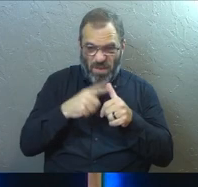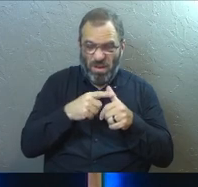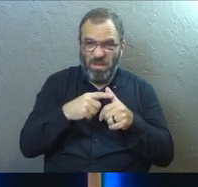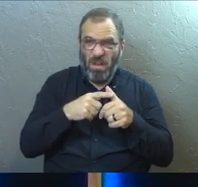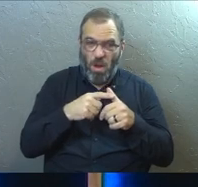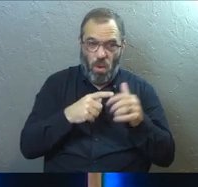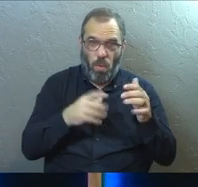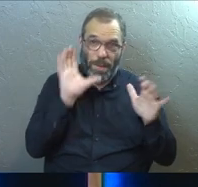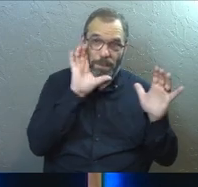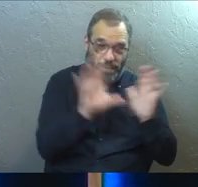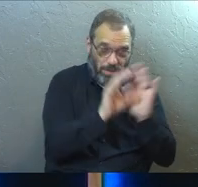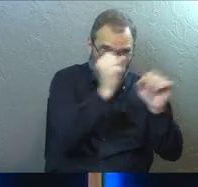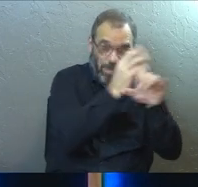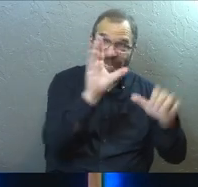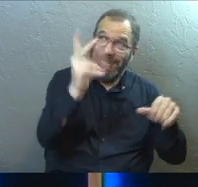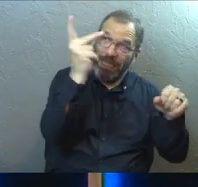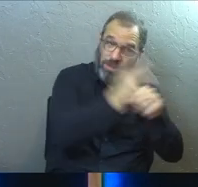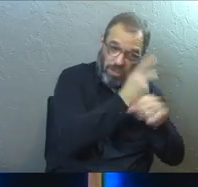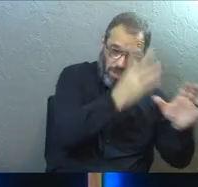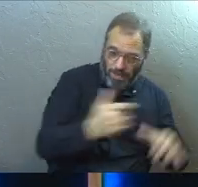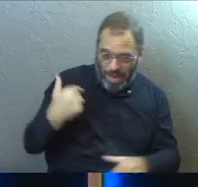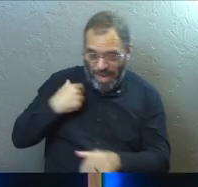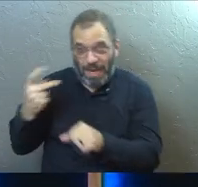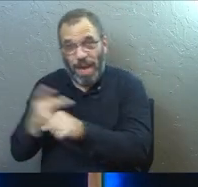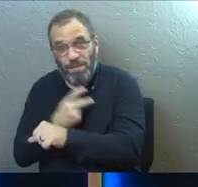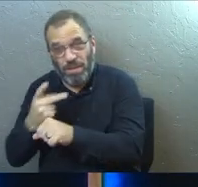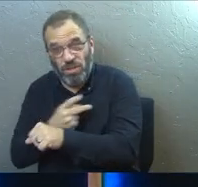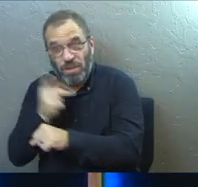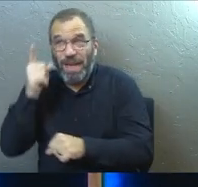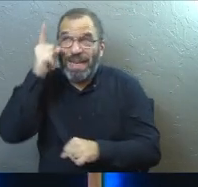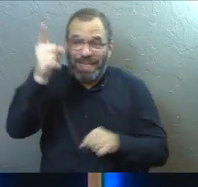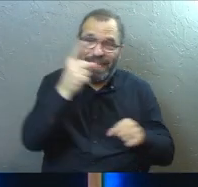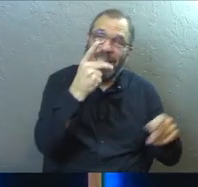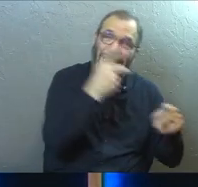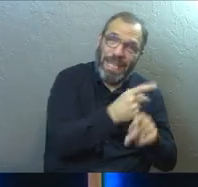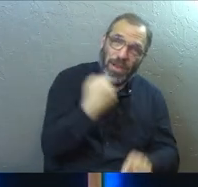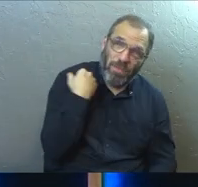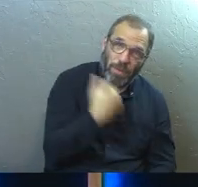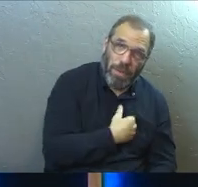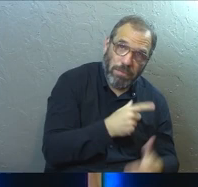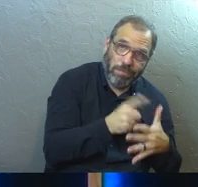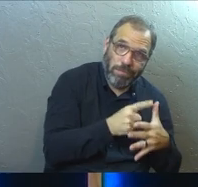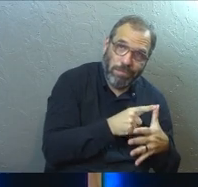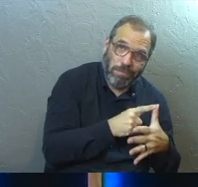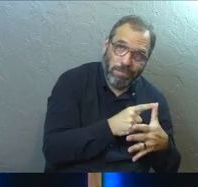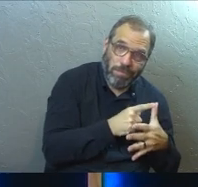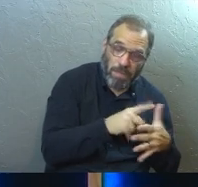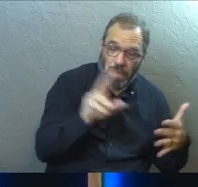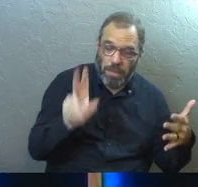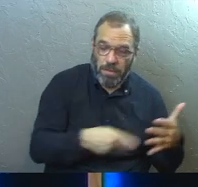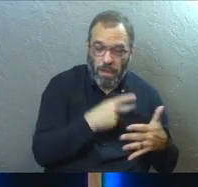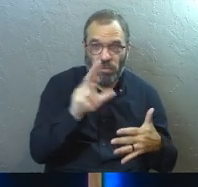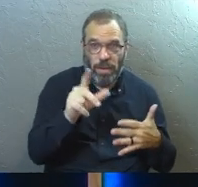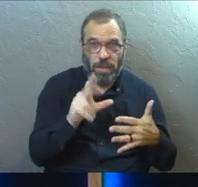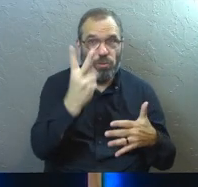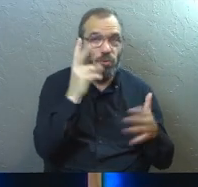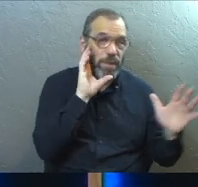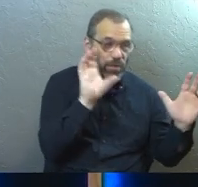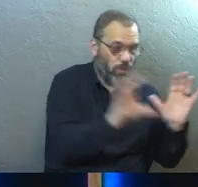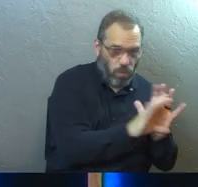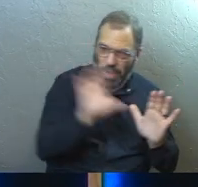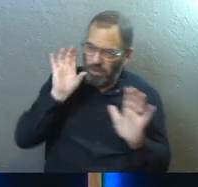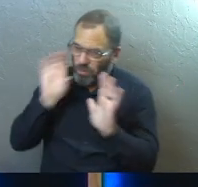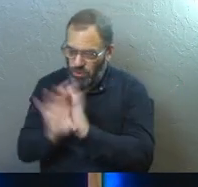section is one picture. He's the shepherd and we're the sheep and he cares for us. Psalm 23 is two pictures.